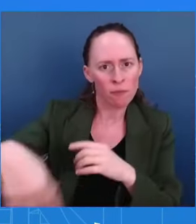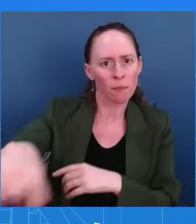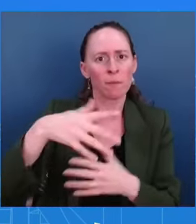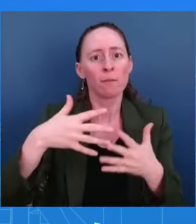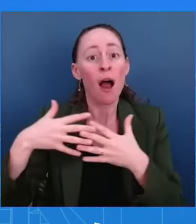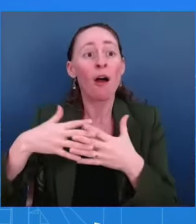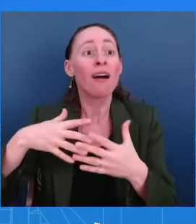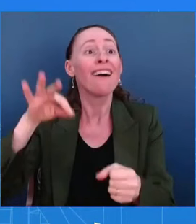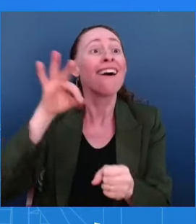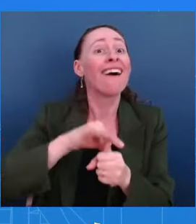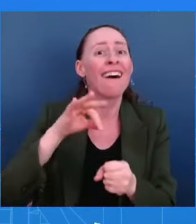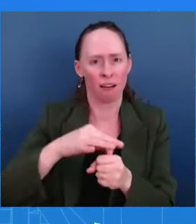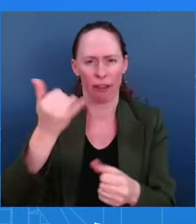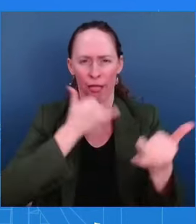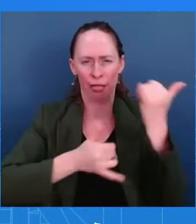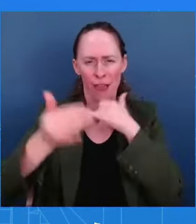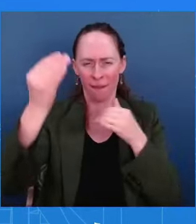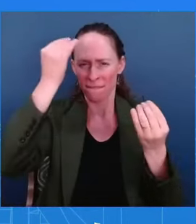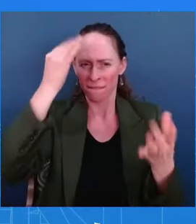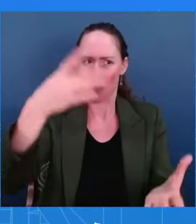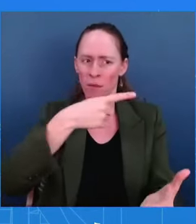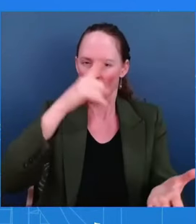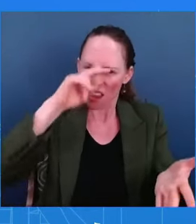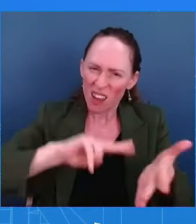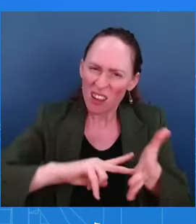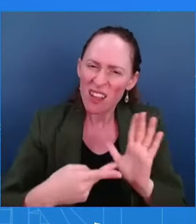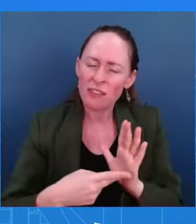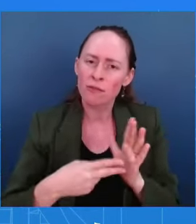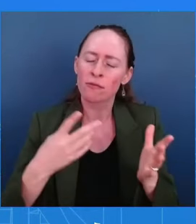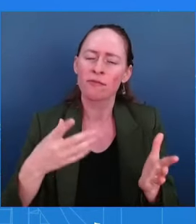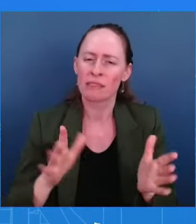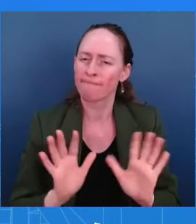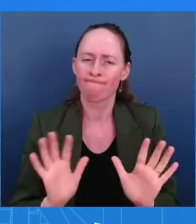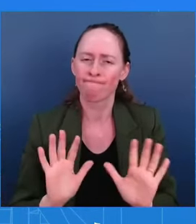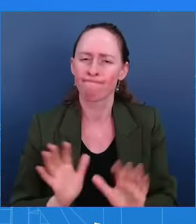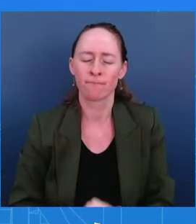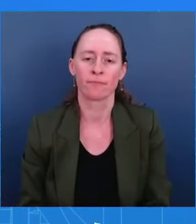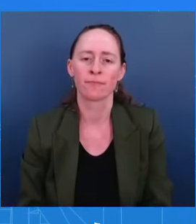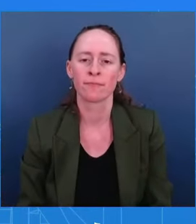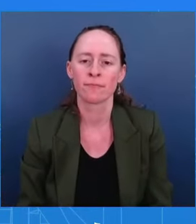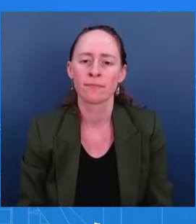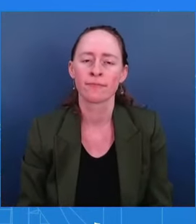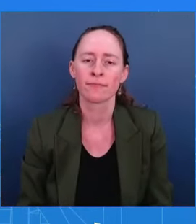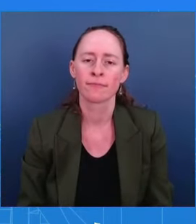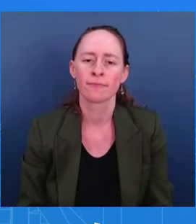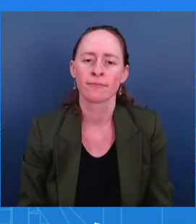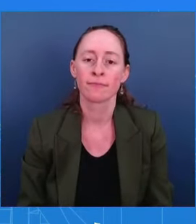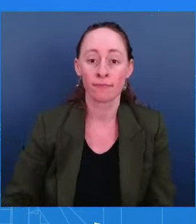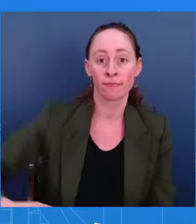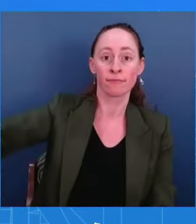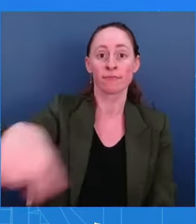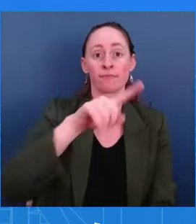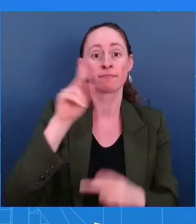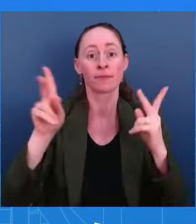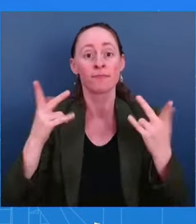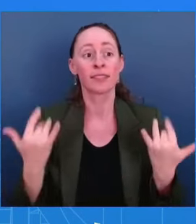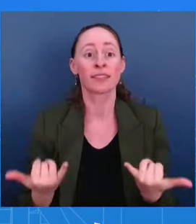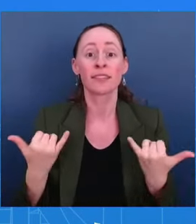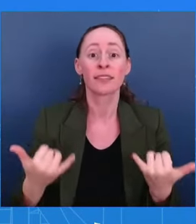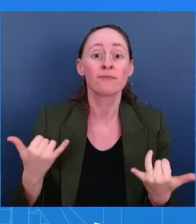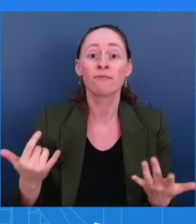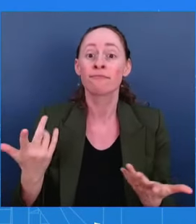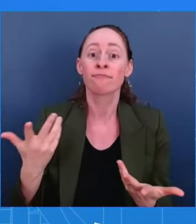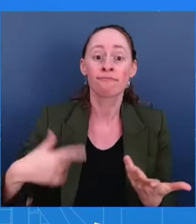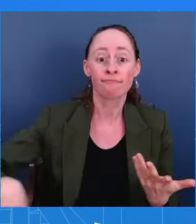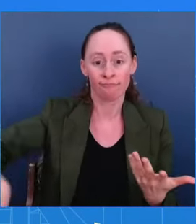I said it at the end of my opening statement, everybody, not just the federal government, but everybody needs to be concerned about this and everybody needs to bear a